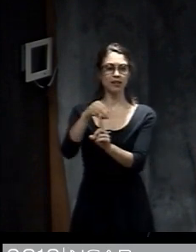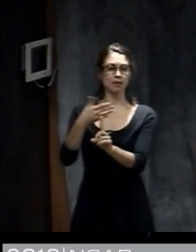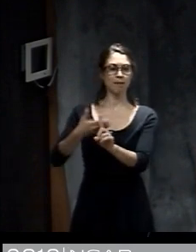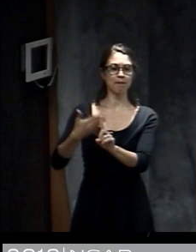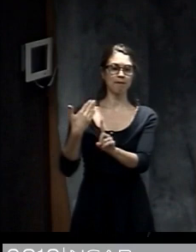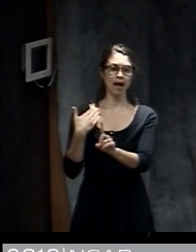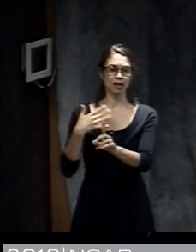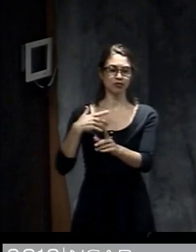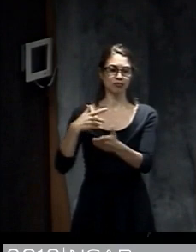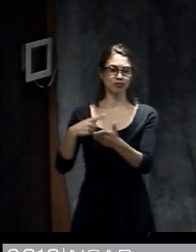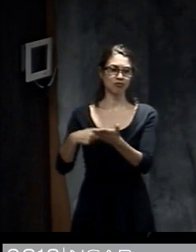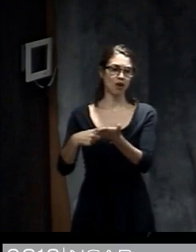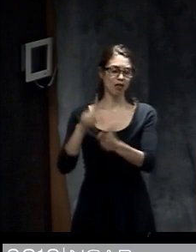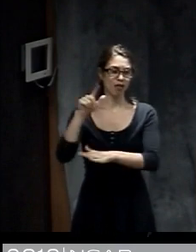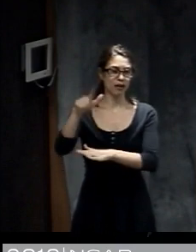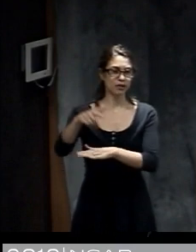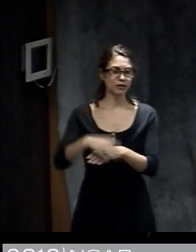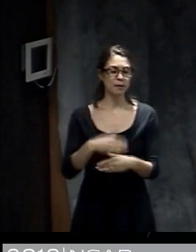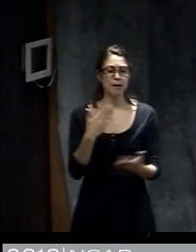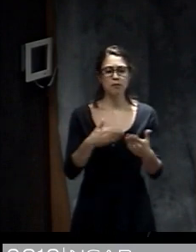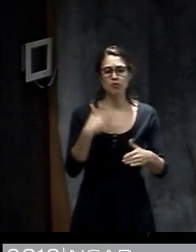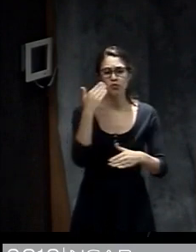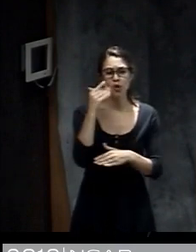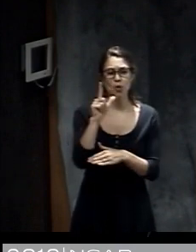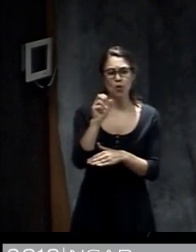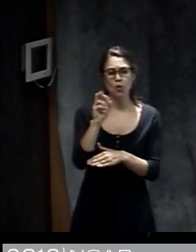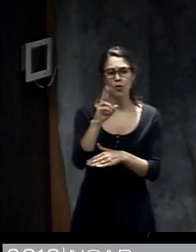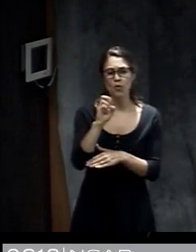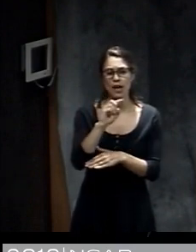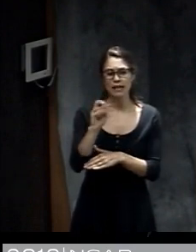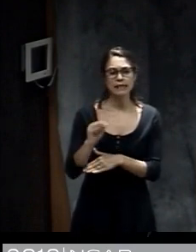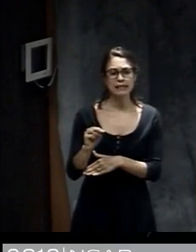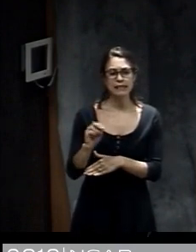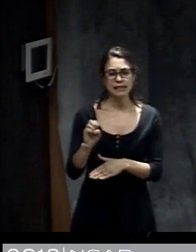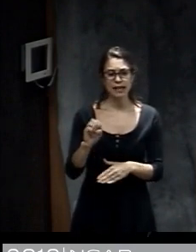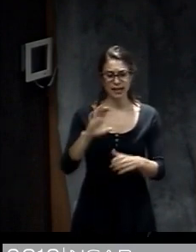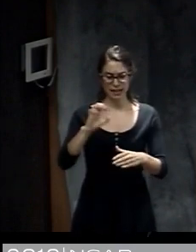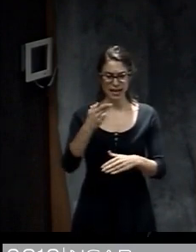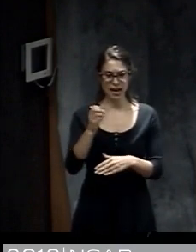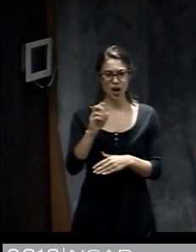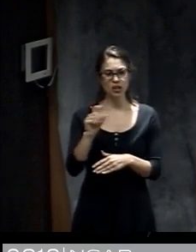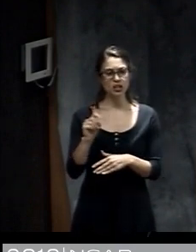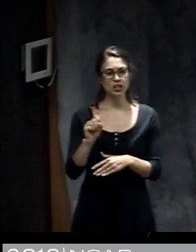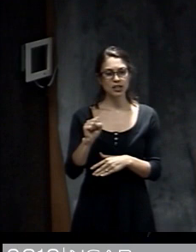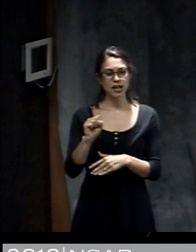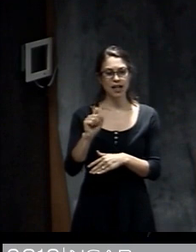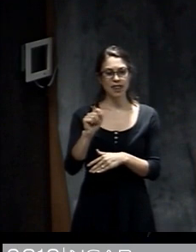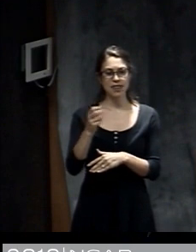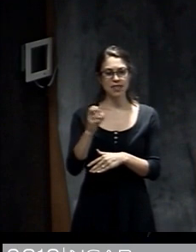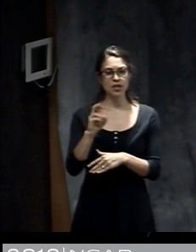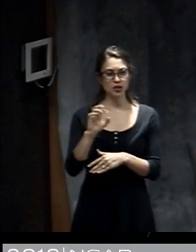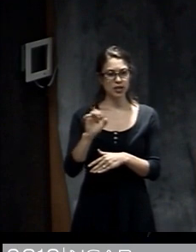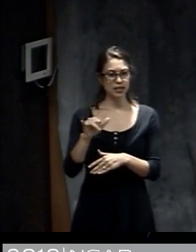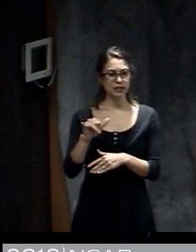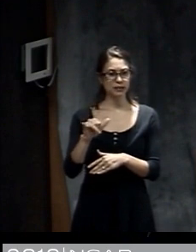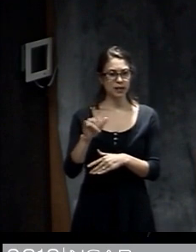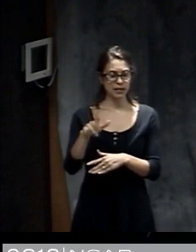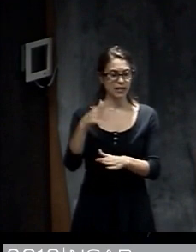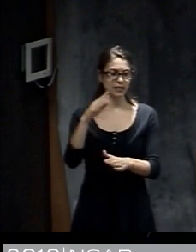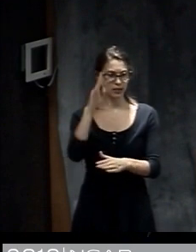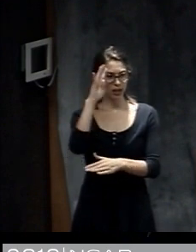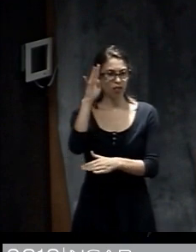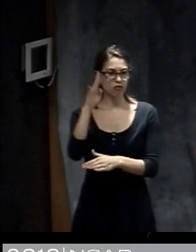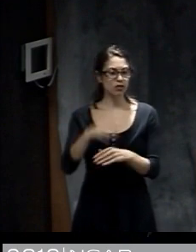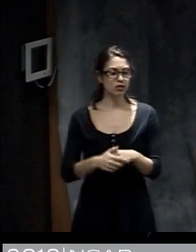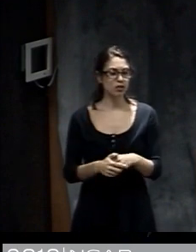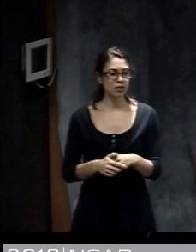Lorenz and Lorenz Attractor and Chaos Theory, which Ed Lorenz was a meteorologist, but he was also one of the founders of Chaos Theory. So when he